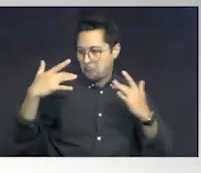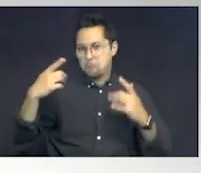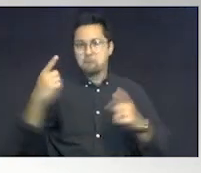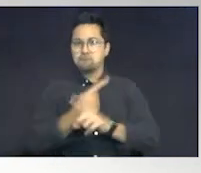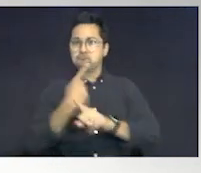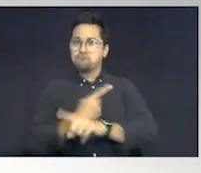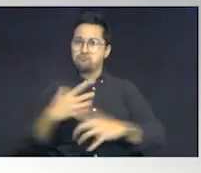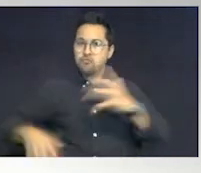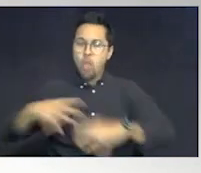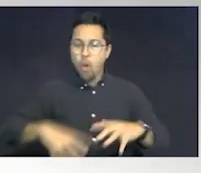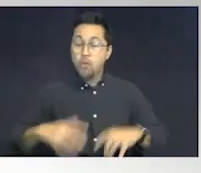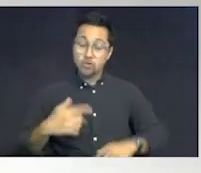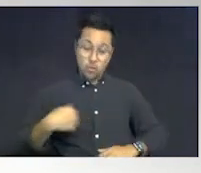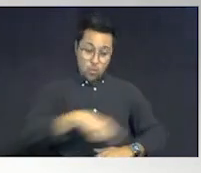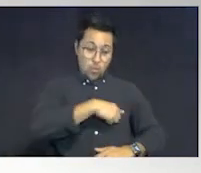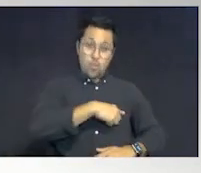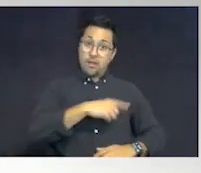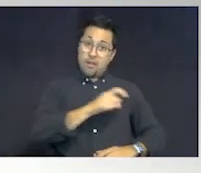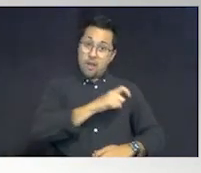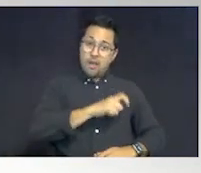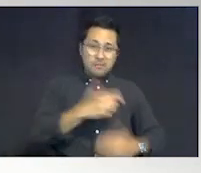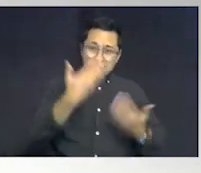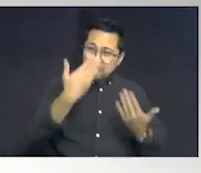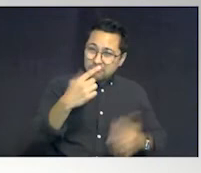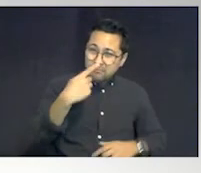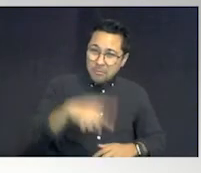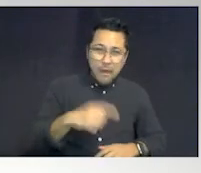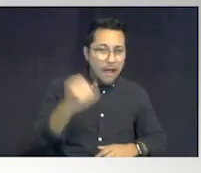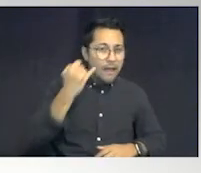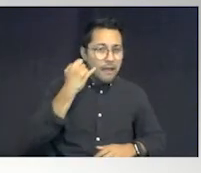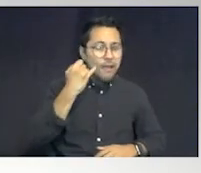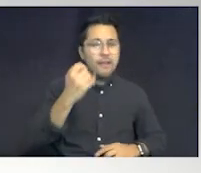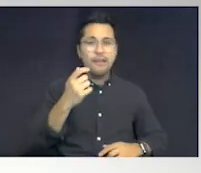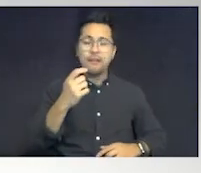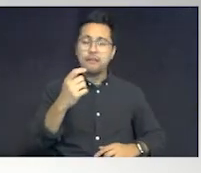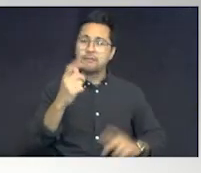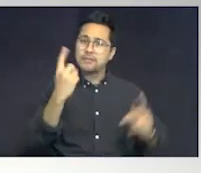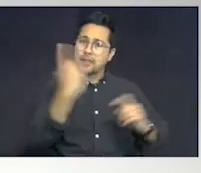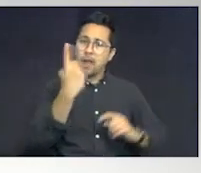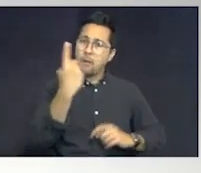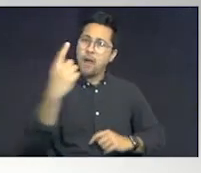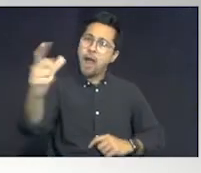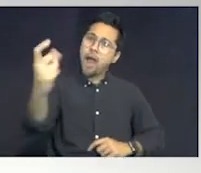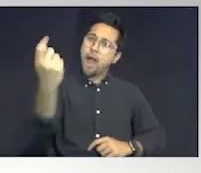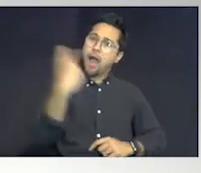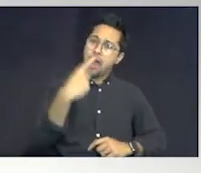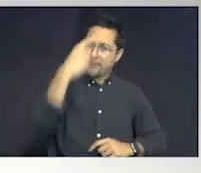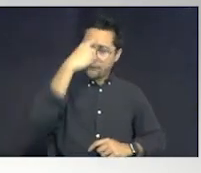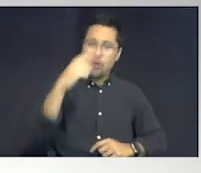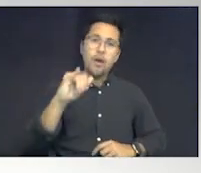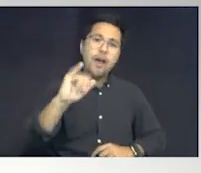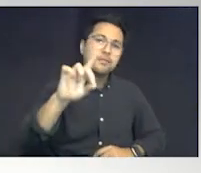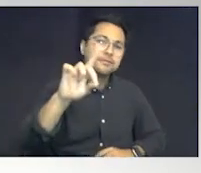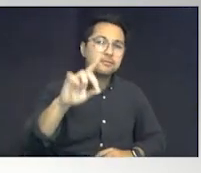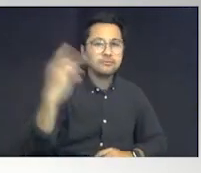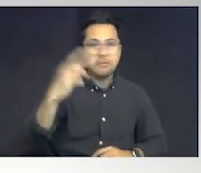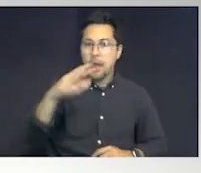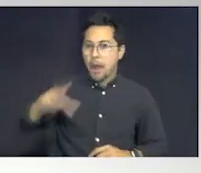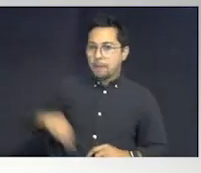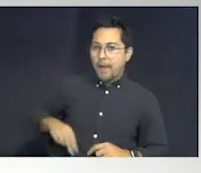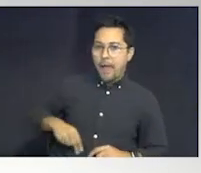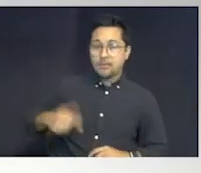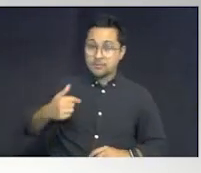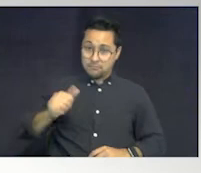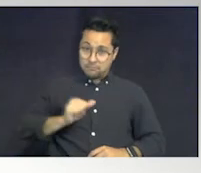And we, we as officers, we don't mind when somebody asks us for my identification, not my badge, because I'm a detective. I do not